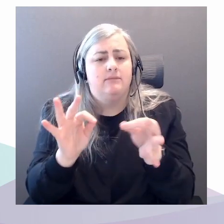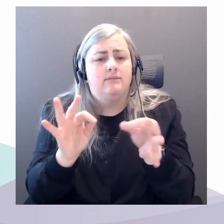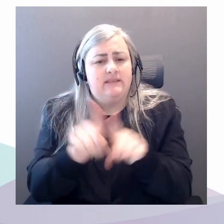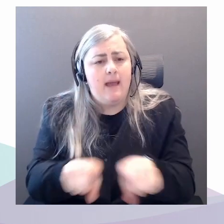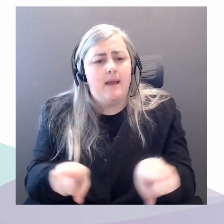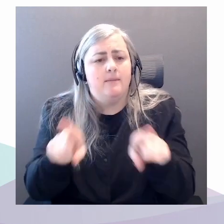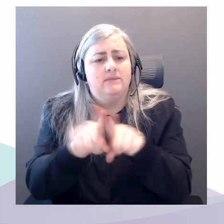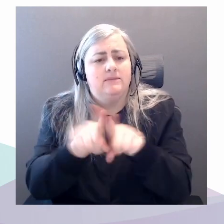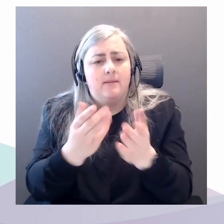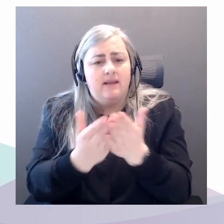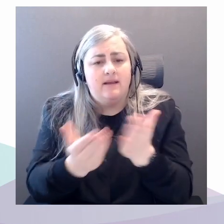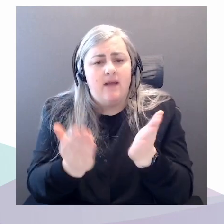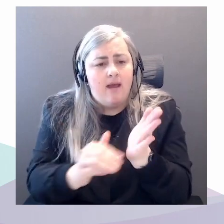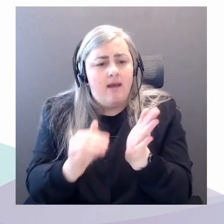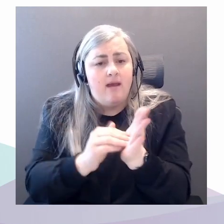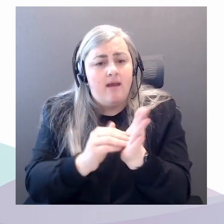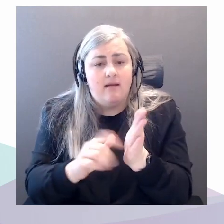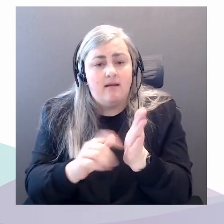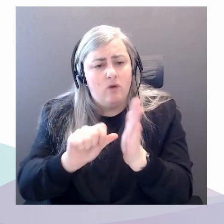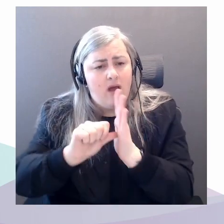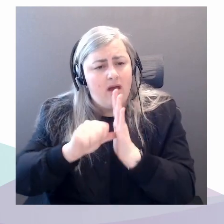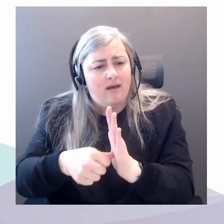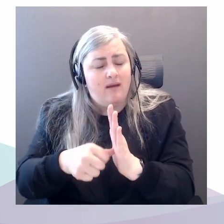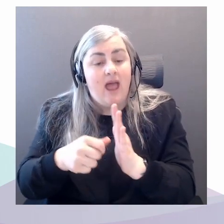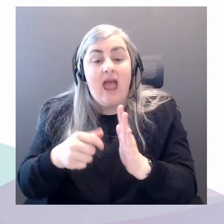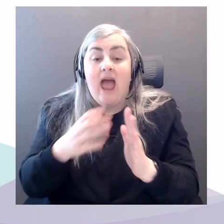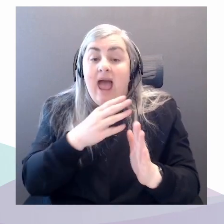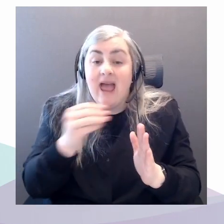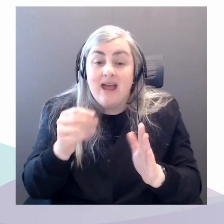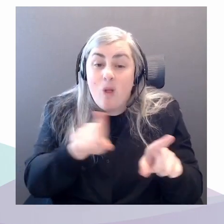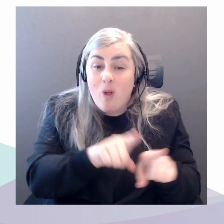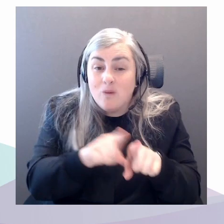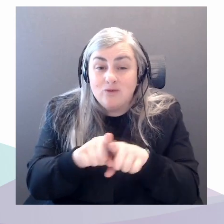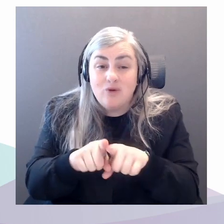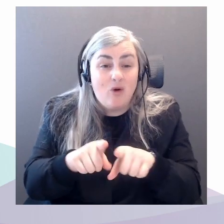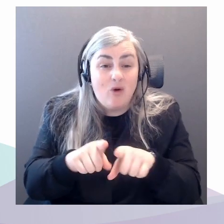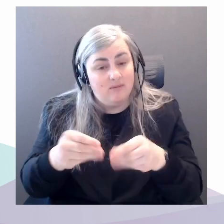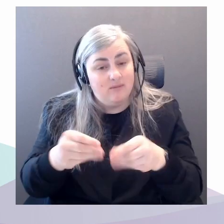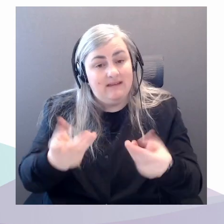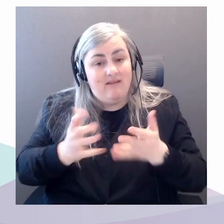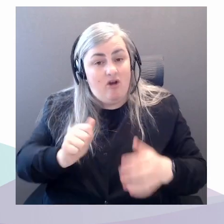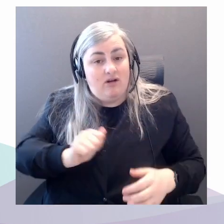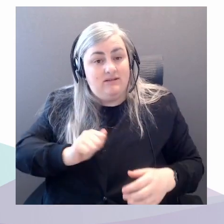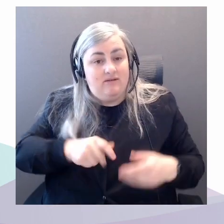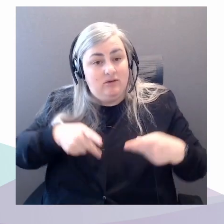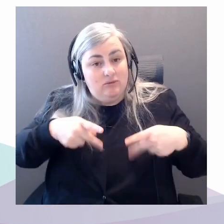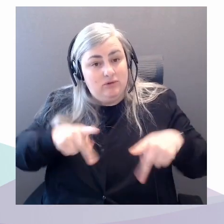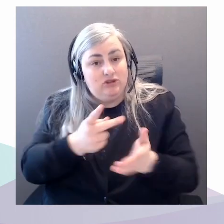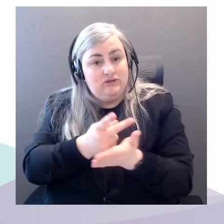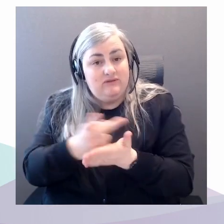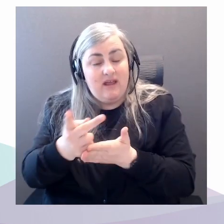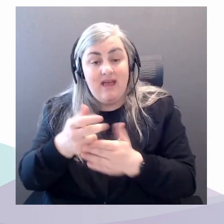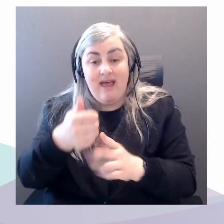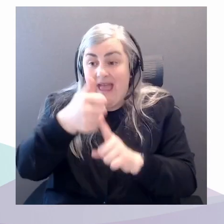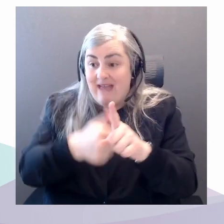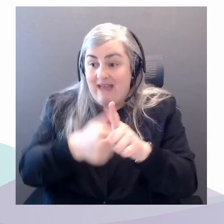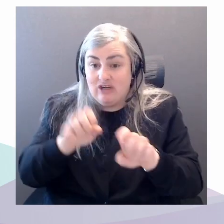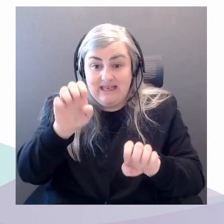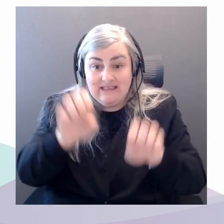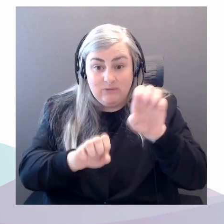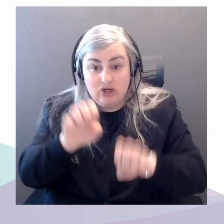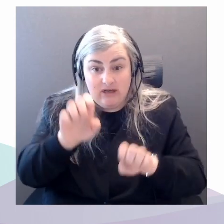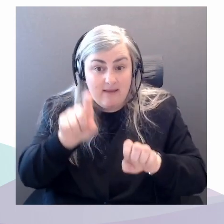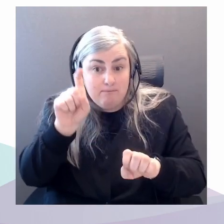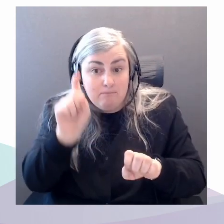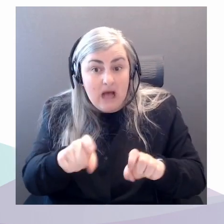giving ourselves permission to fail. Not every experiment is going to succeed. Not every experiment has to be, you know, translatable to another context. Some of